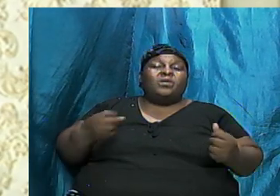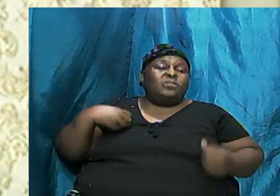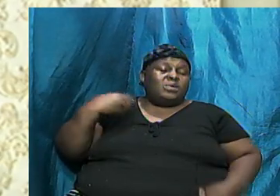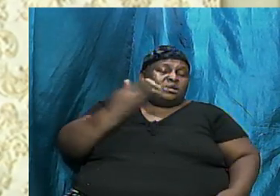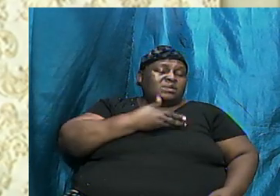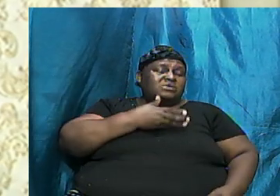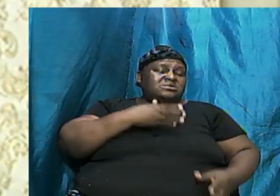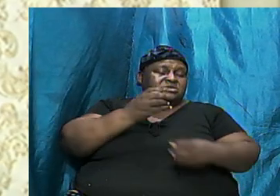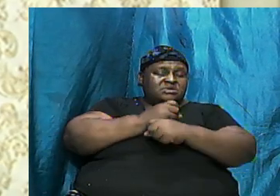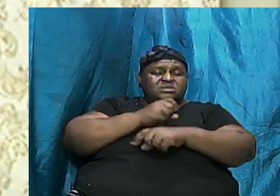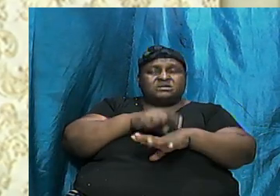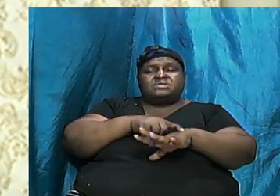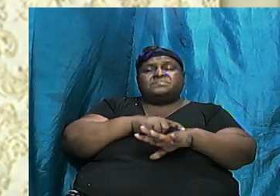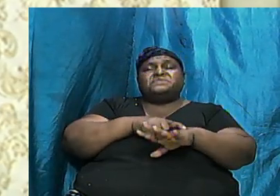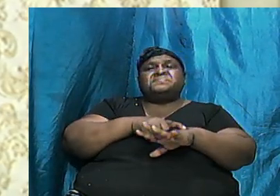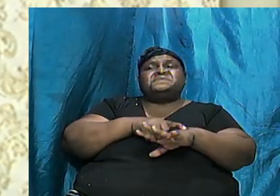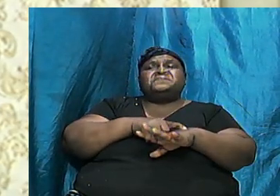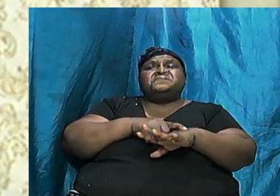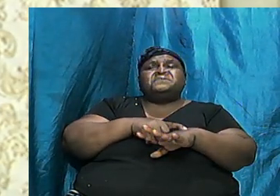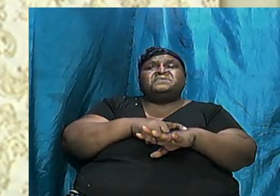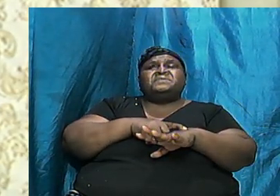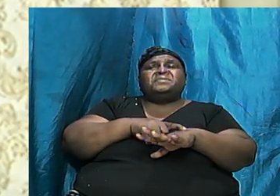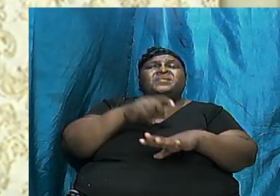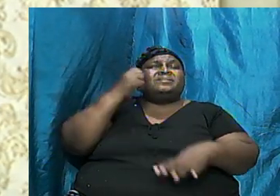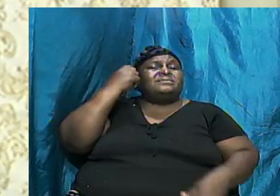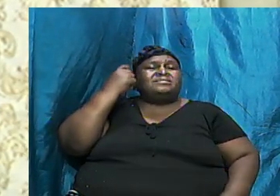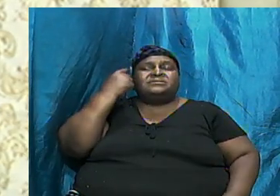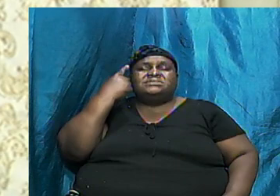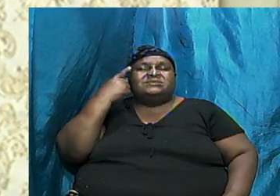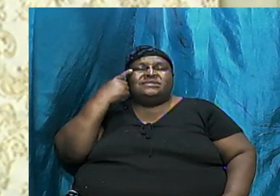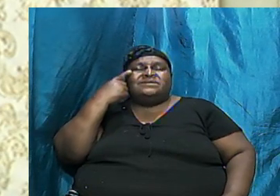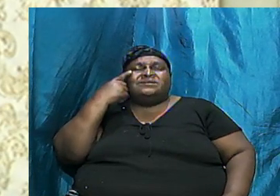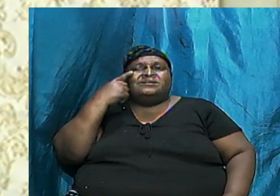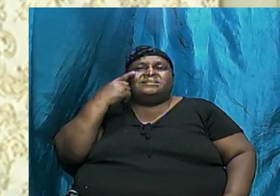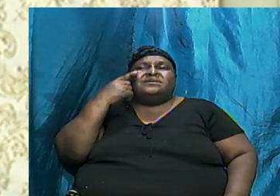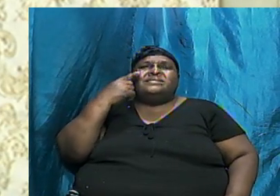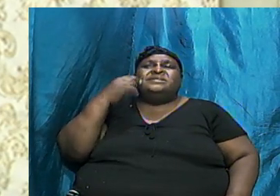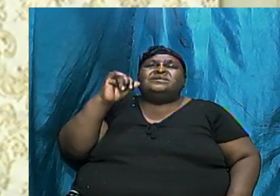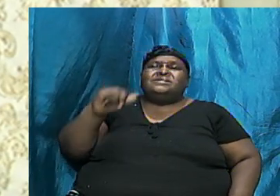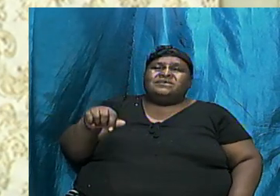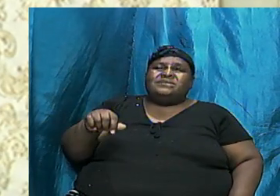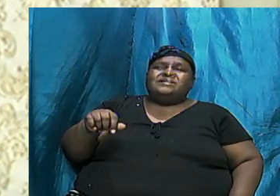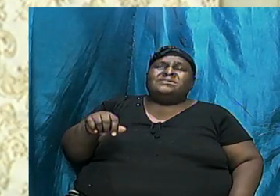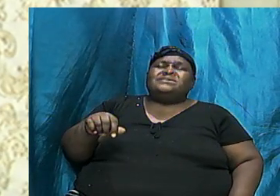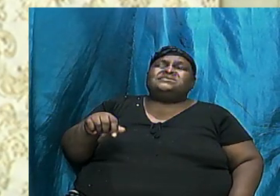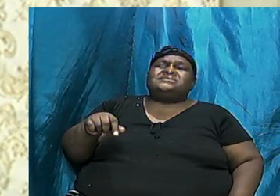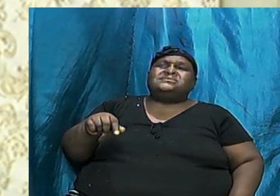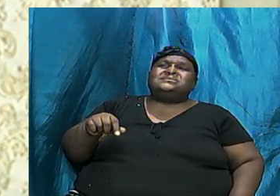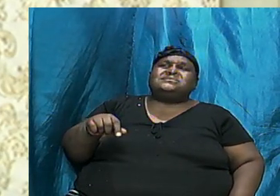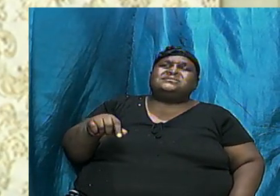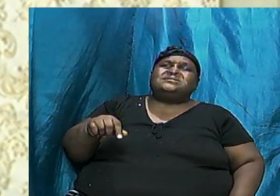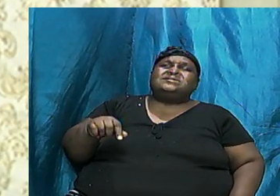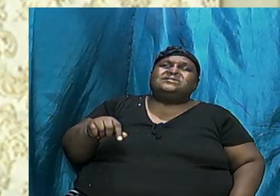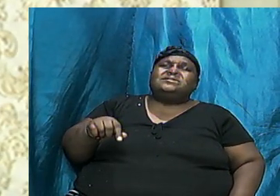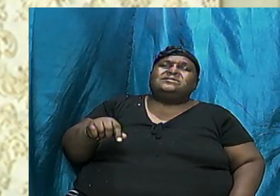To Take The Time And To Understand That This Breakdown In